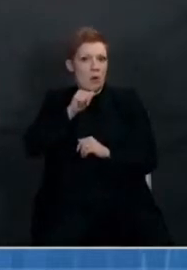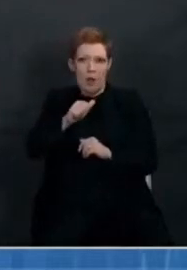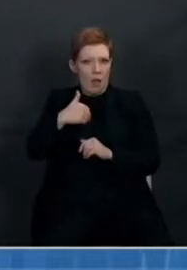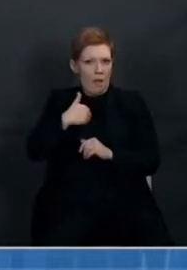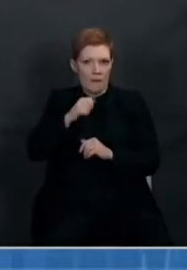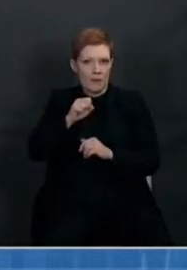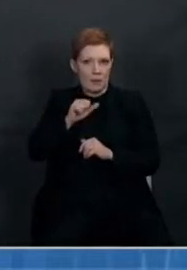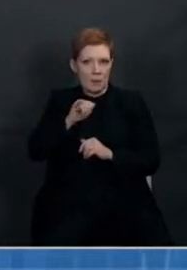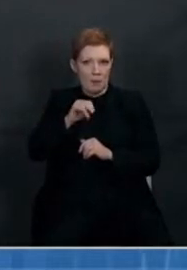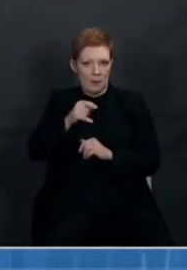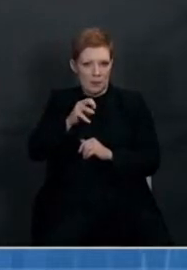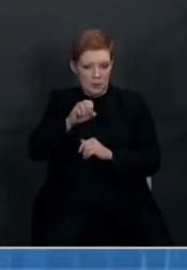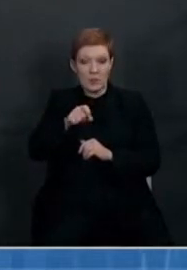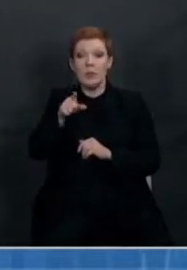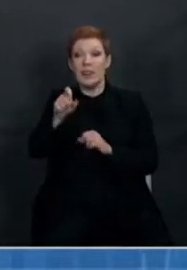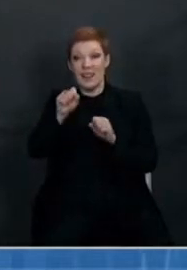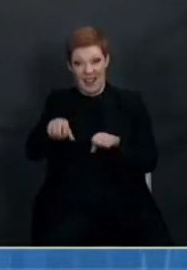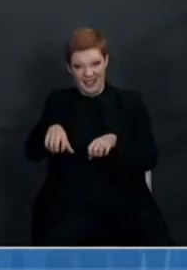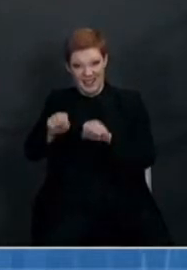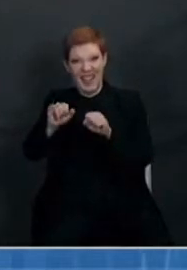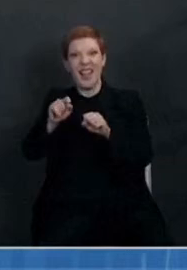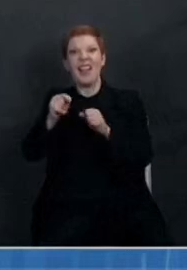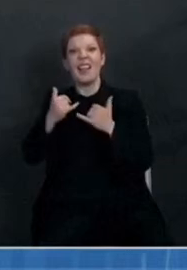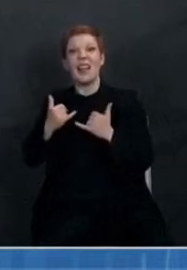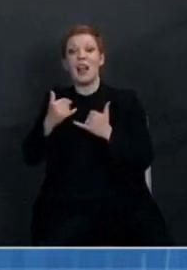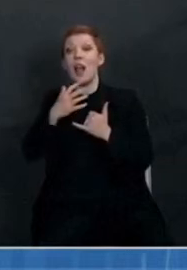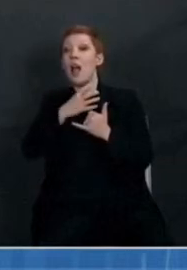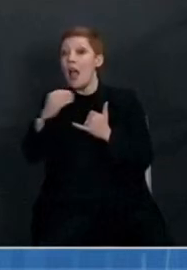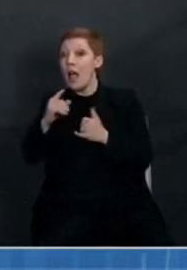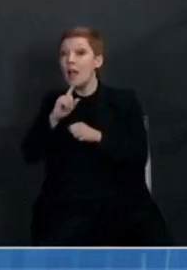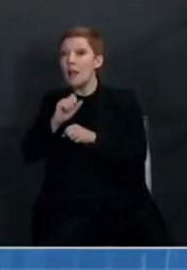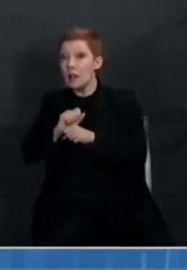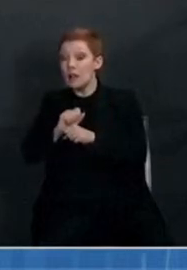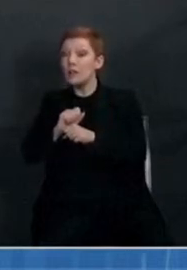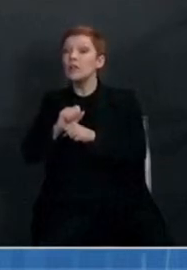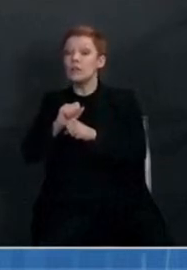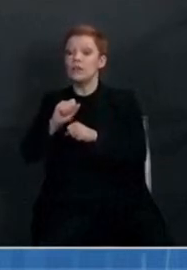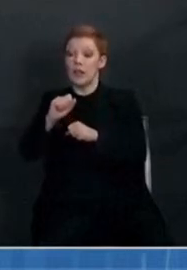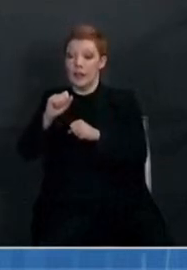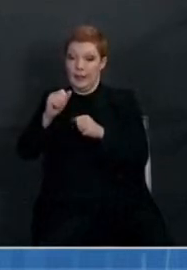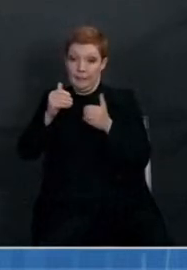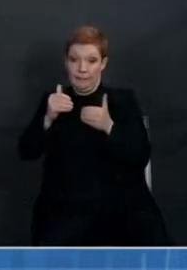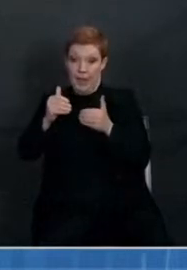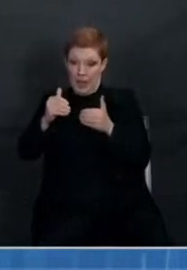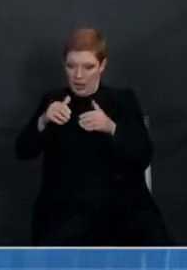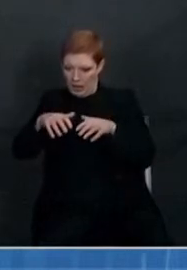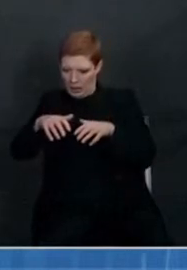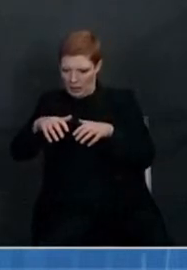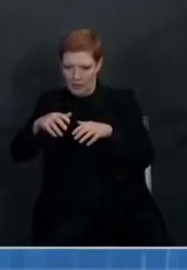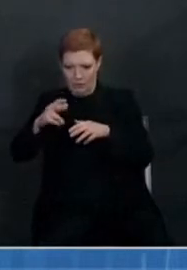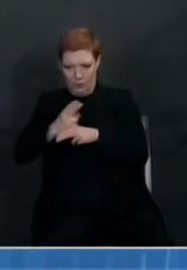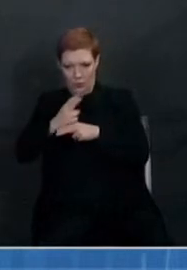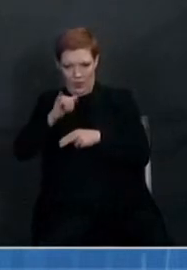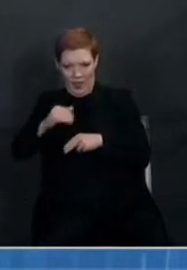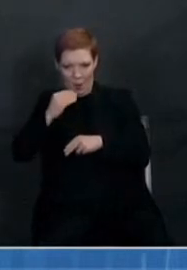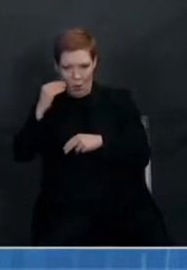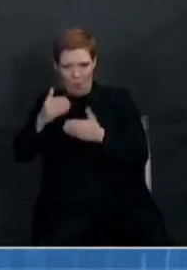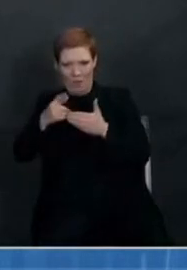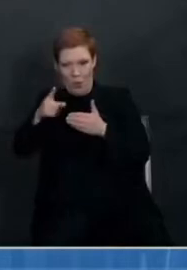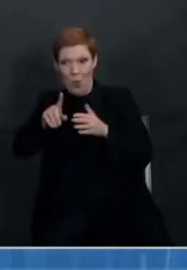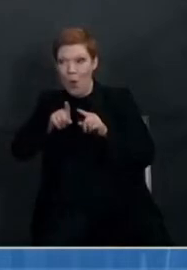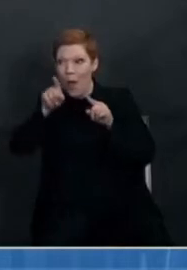school and to events. They are appropriate for people ages two and older. The test is performed